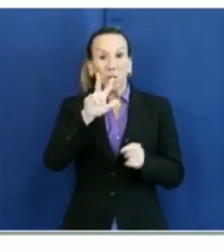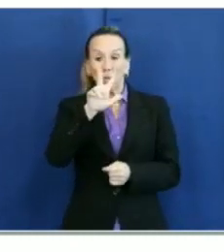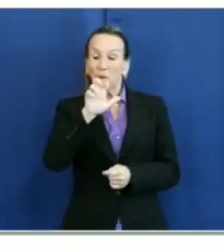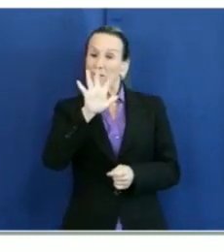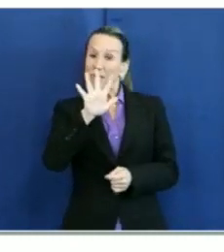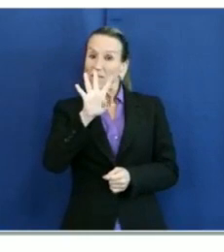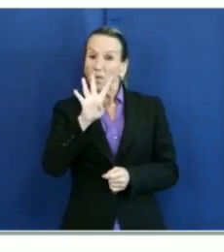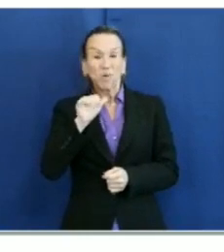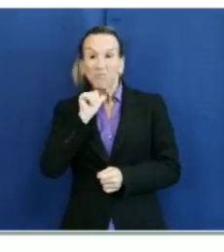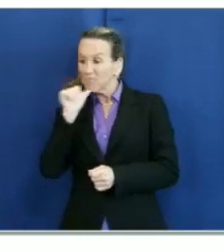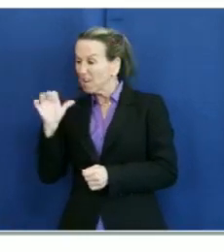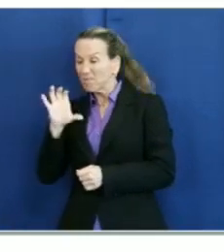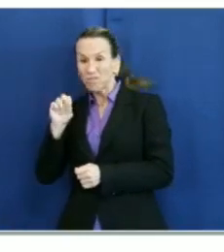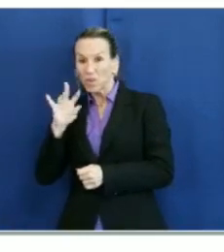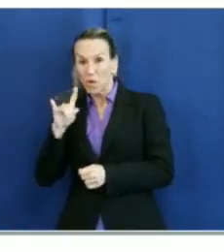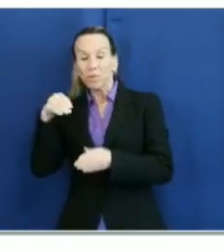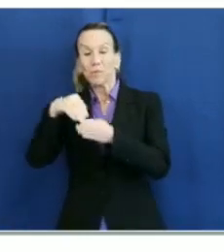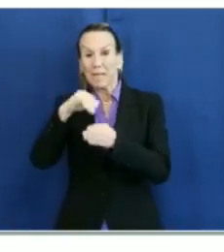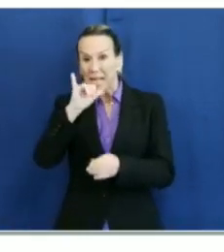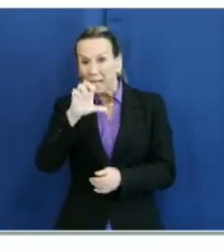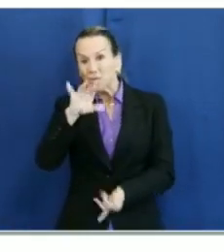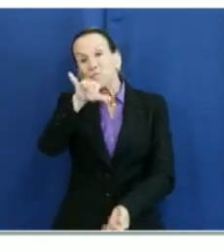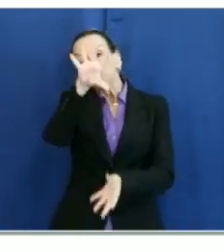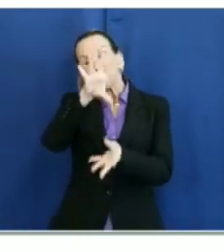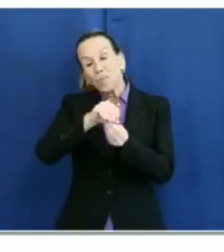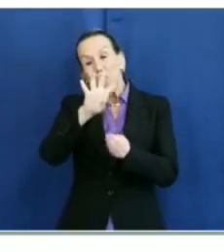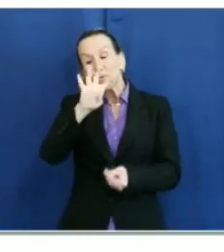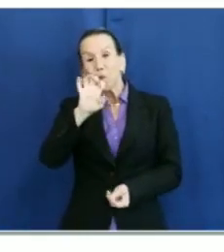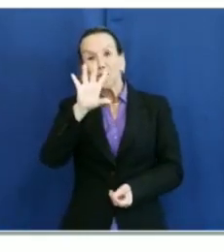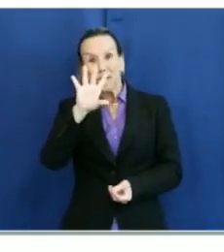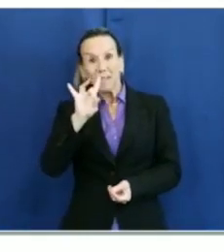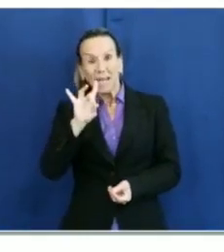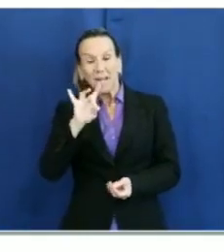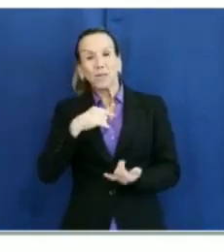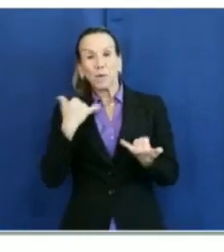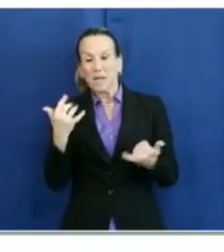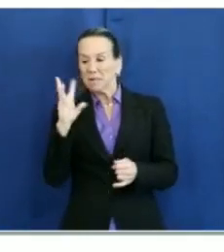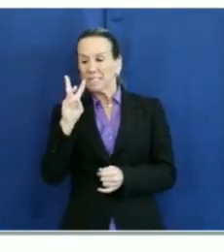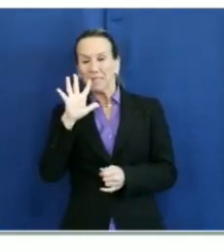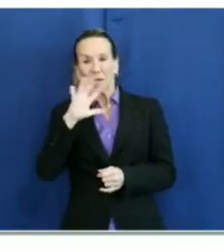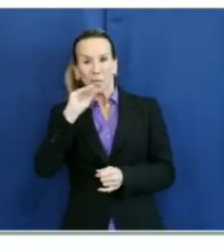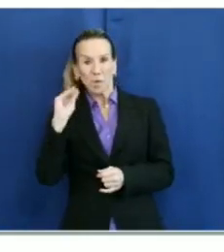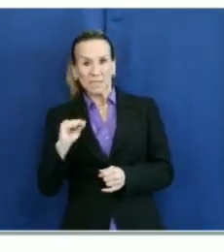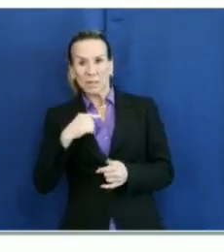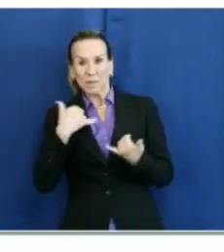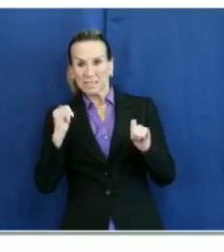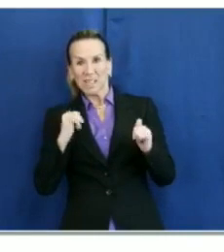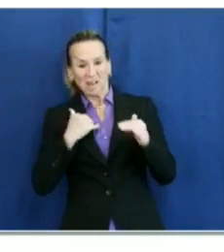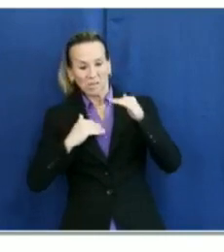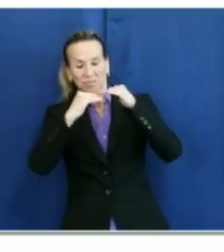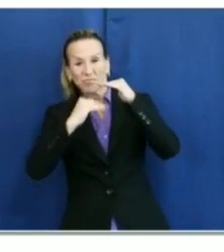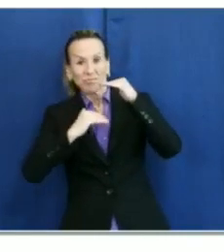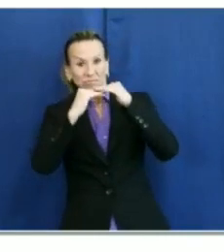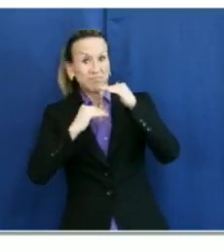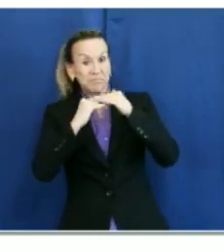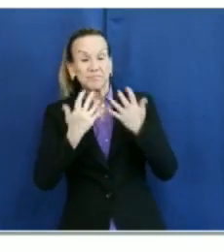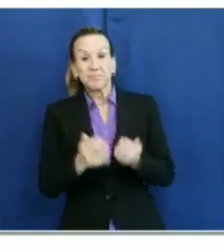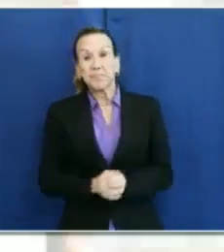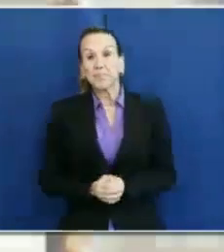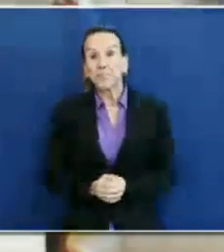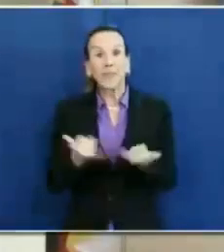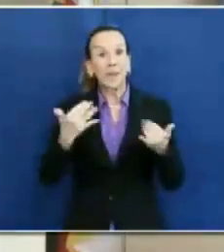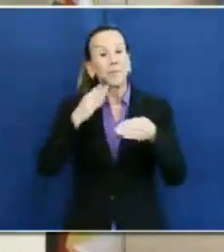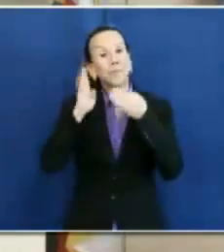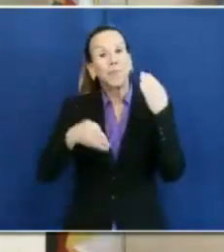354 non-COVID in our ICUs for a total of 458, which puts us at 65% ICU occupancy. That